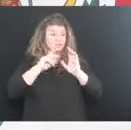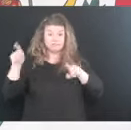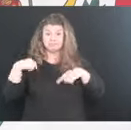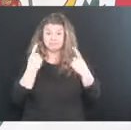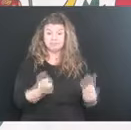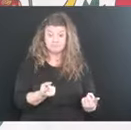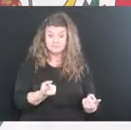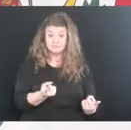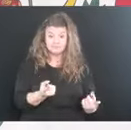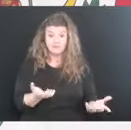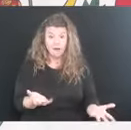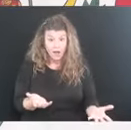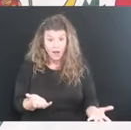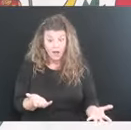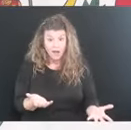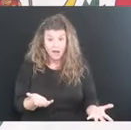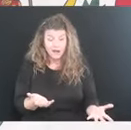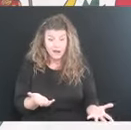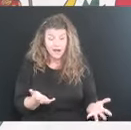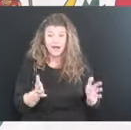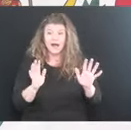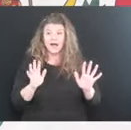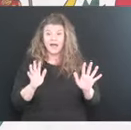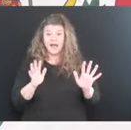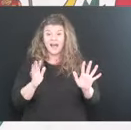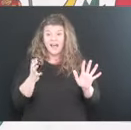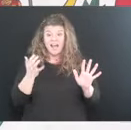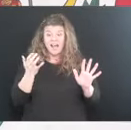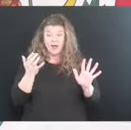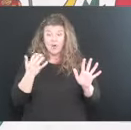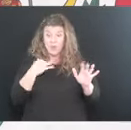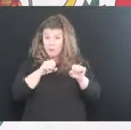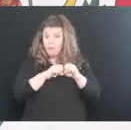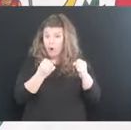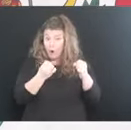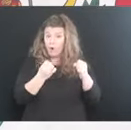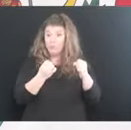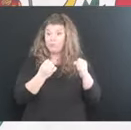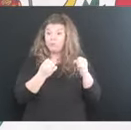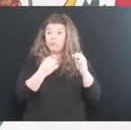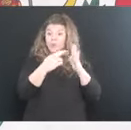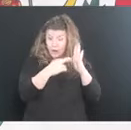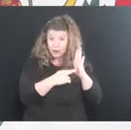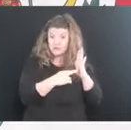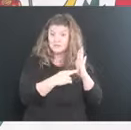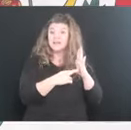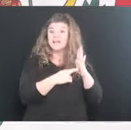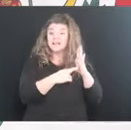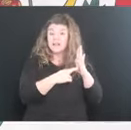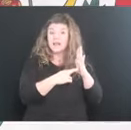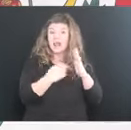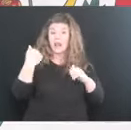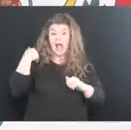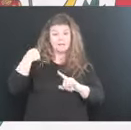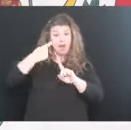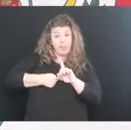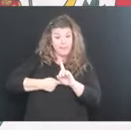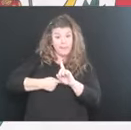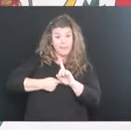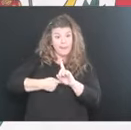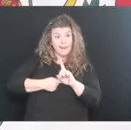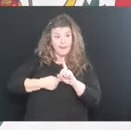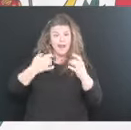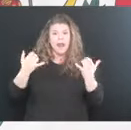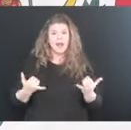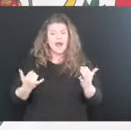Now just think about it. This broke, I mean, we broke, we broke that the record last month. Here we